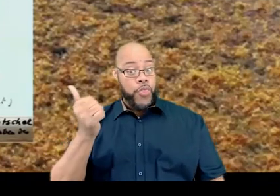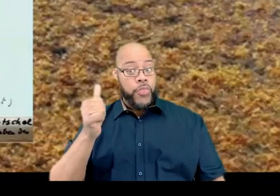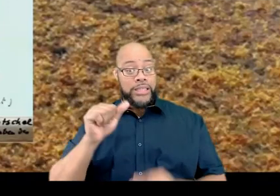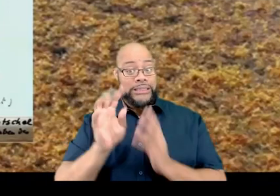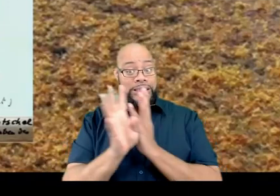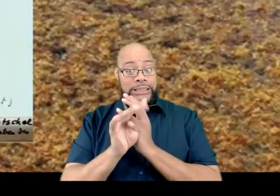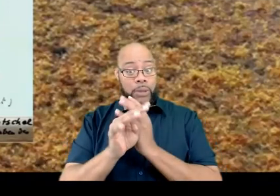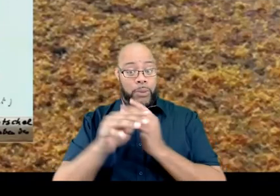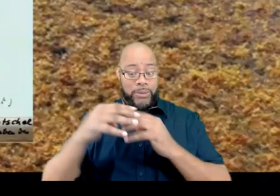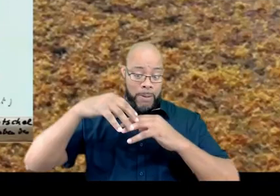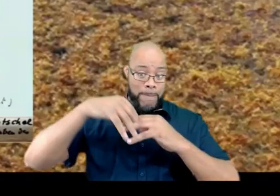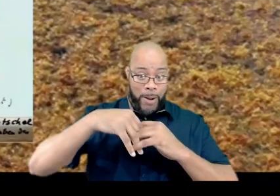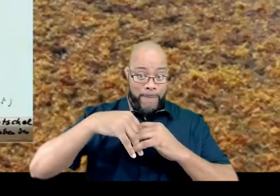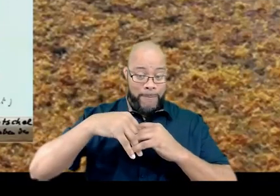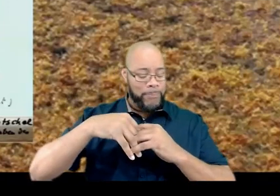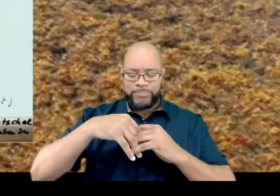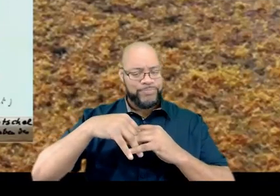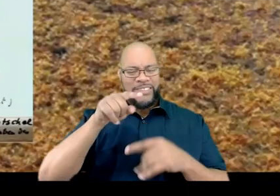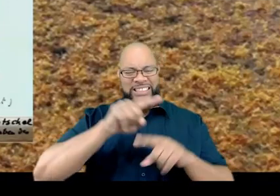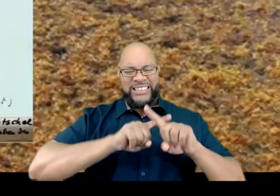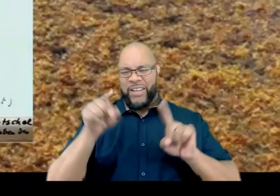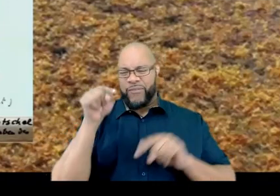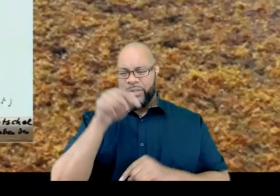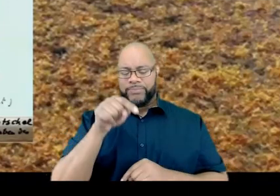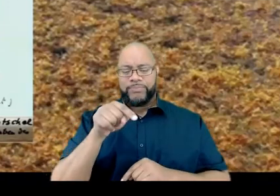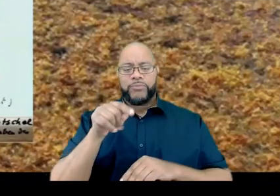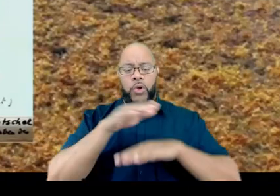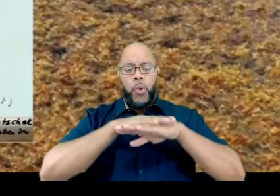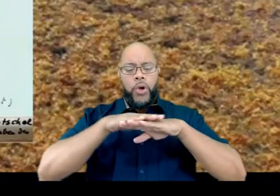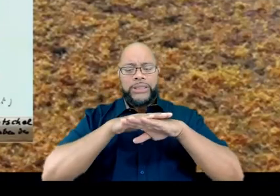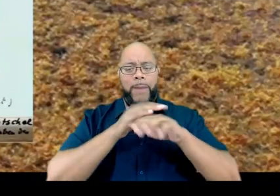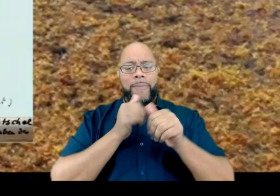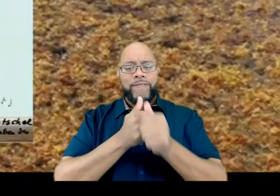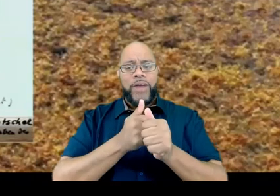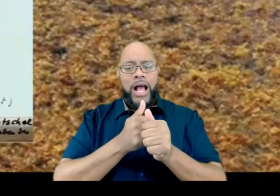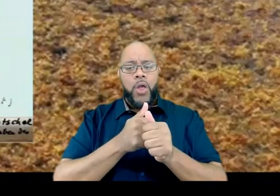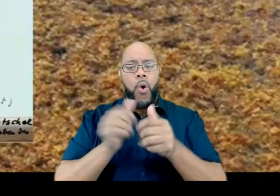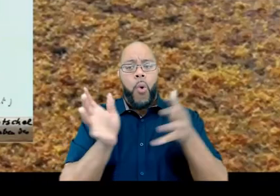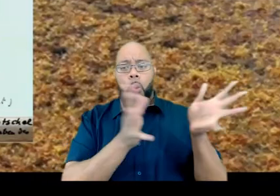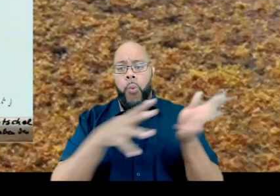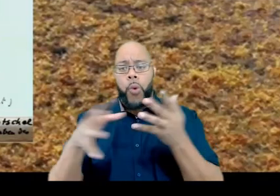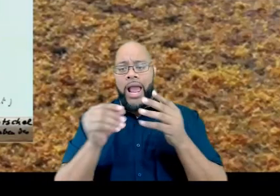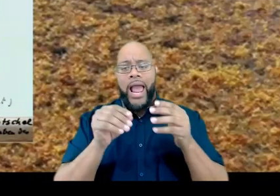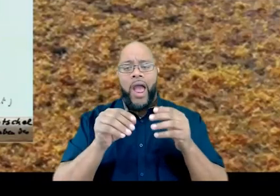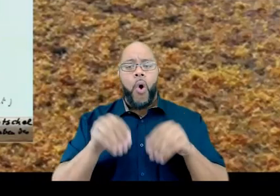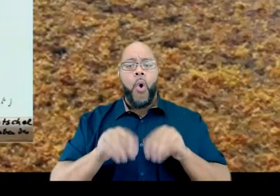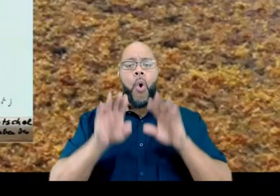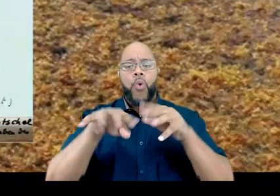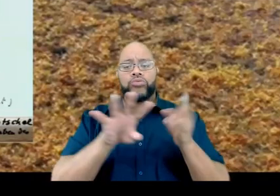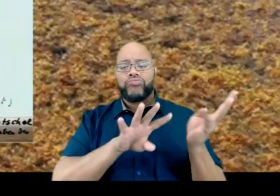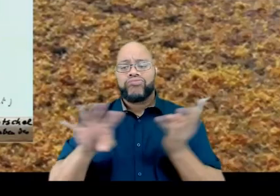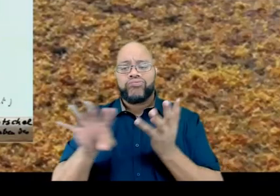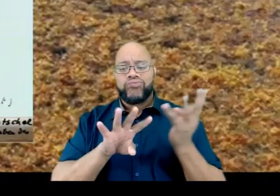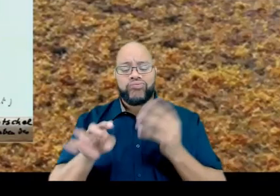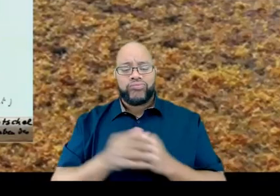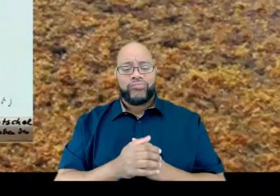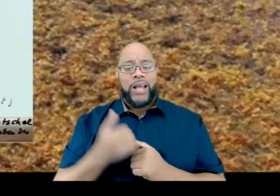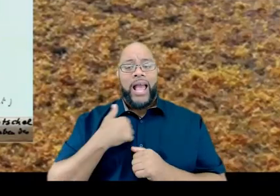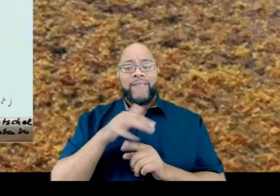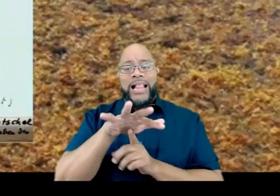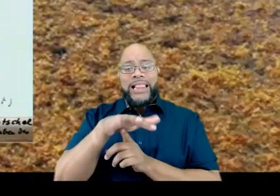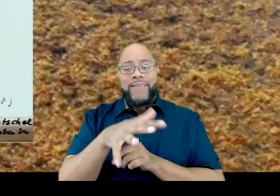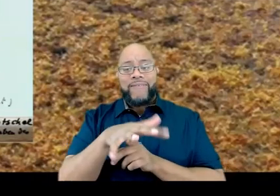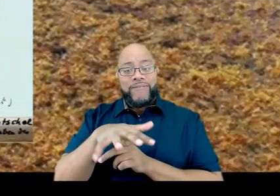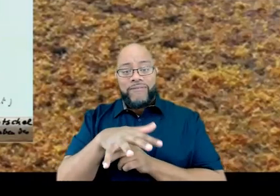of the ocean floor, Sargasm is carried by the ocean's currents and winds. Sargasm Seaweed has leafy appendages,